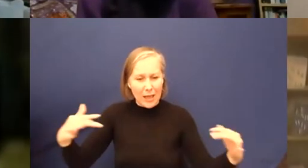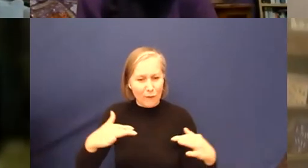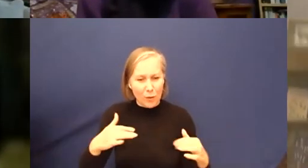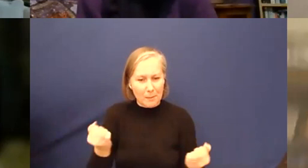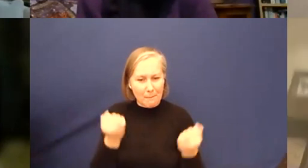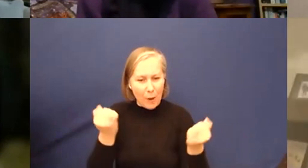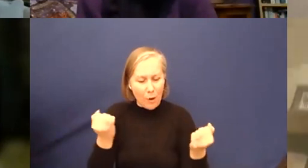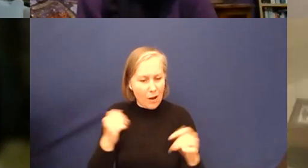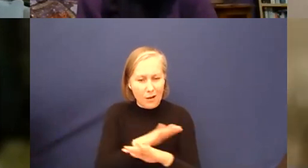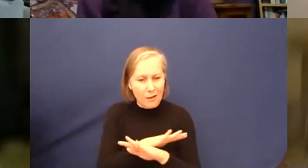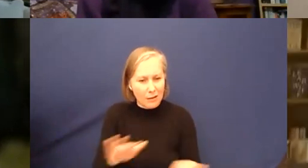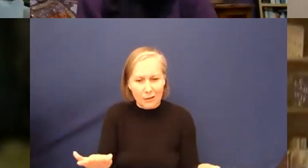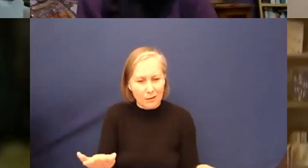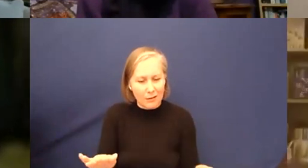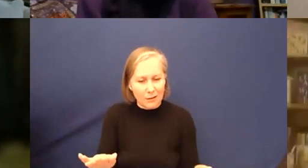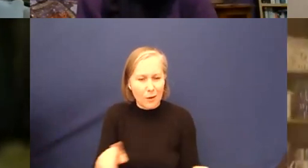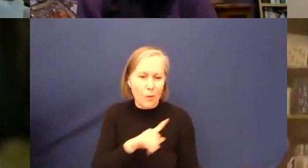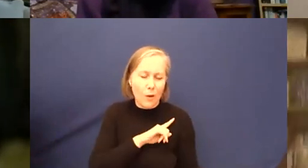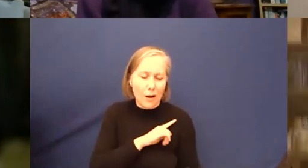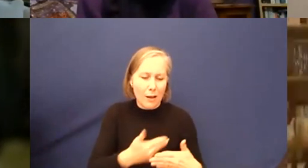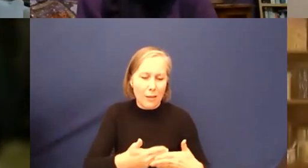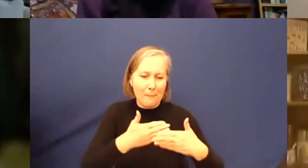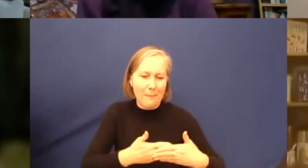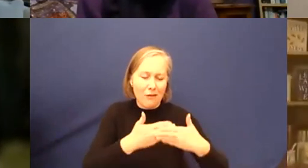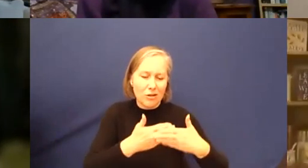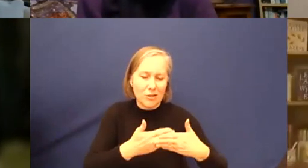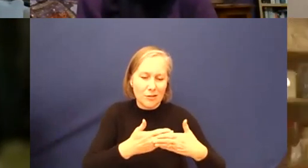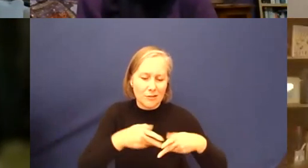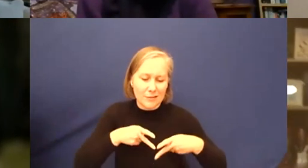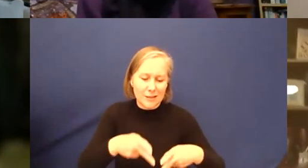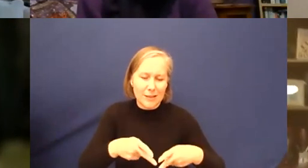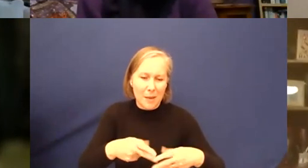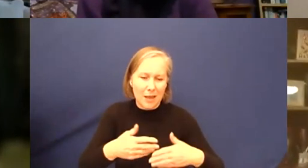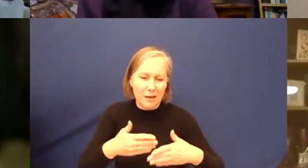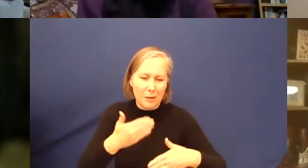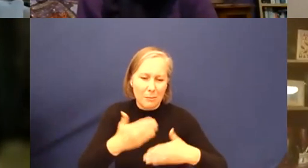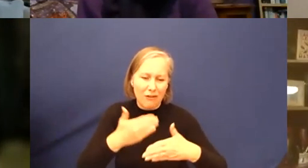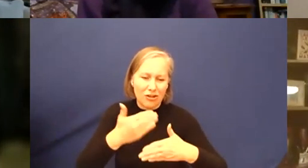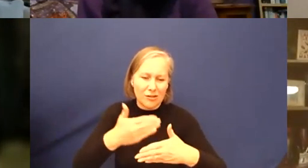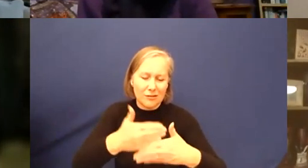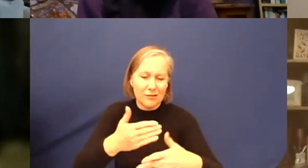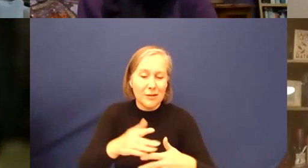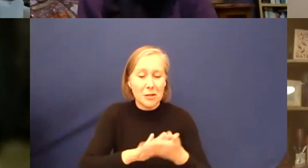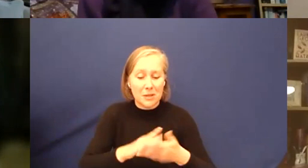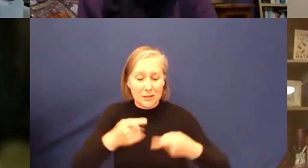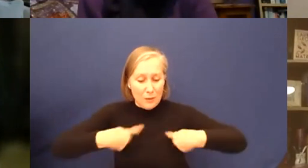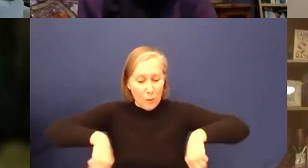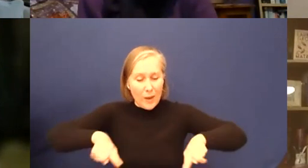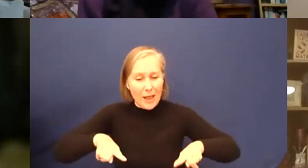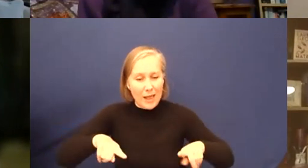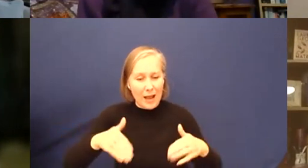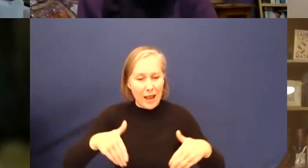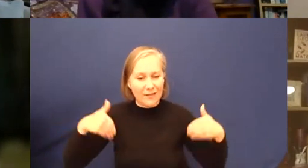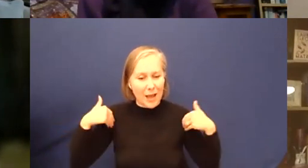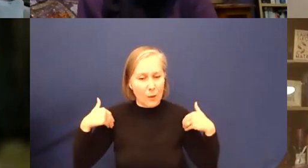because of all the, the barriers, the systemic barriers that we experience. And the risk is that because we're left out of these